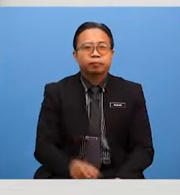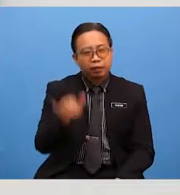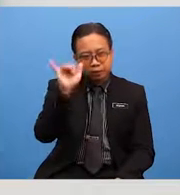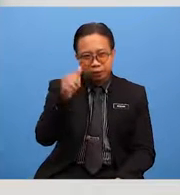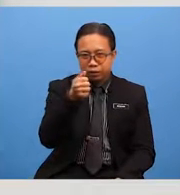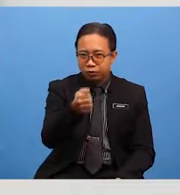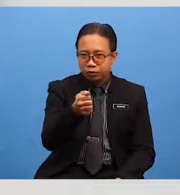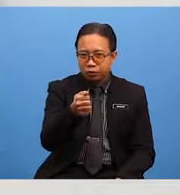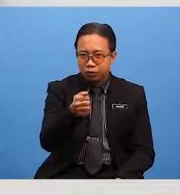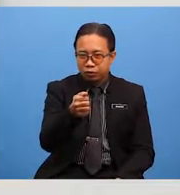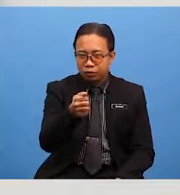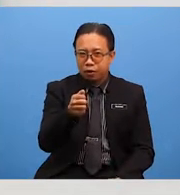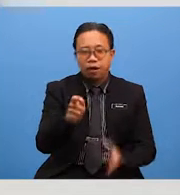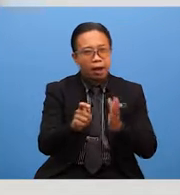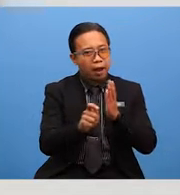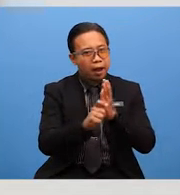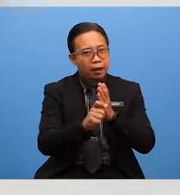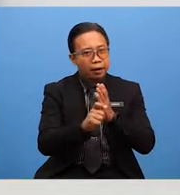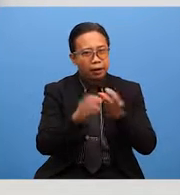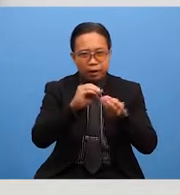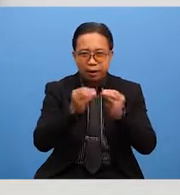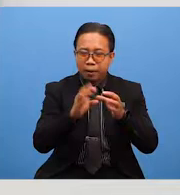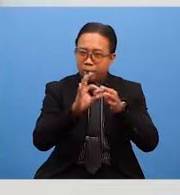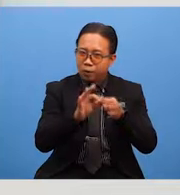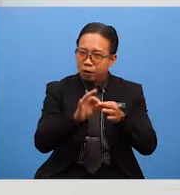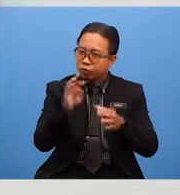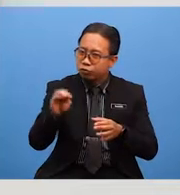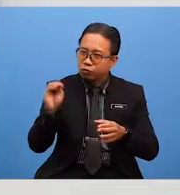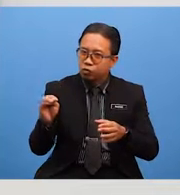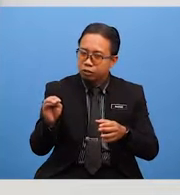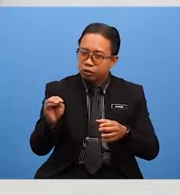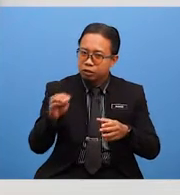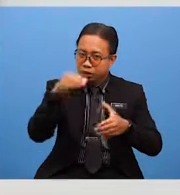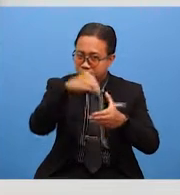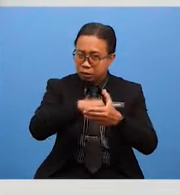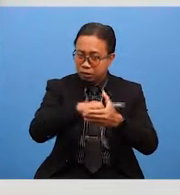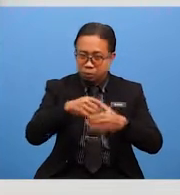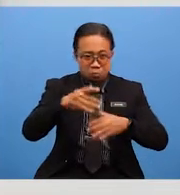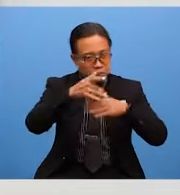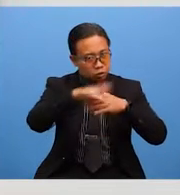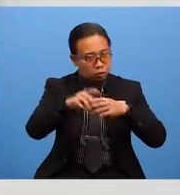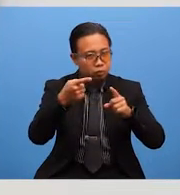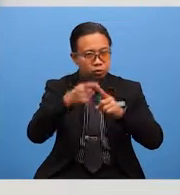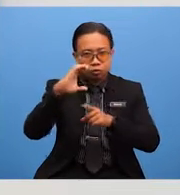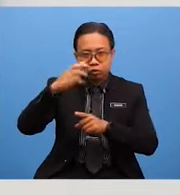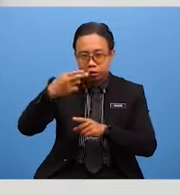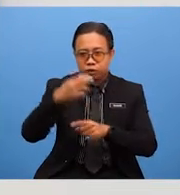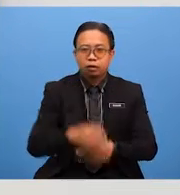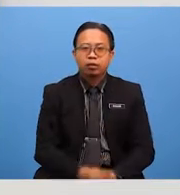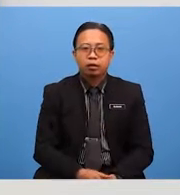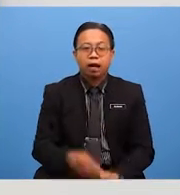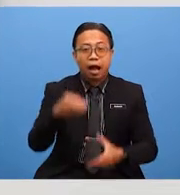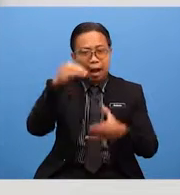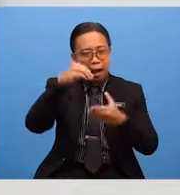I think you may want to add the number of the students who went on the trip to Cameron Highlands. This will add